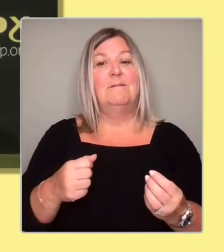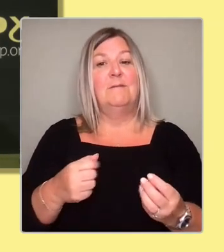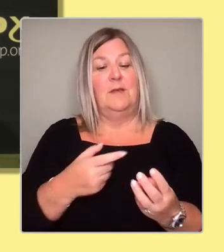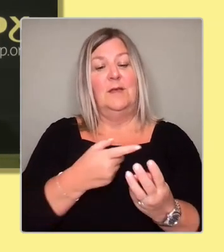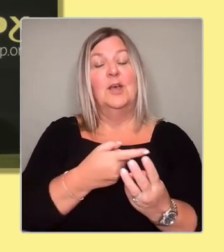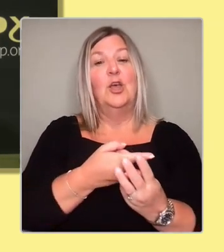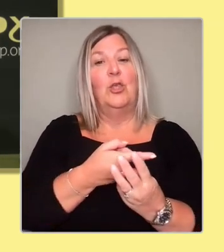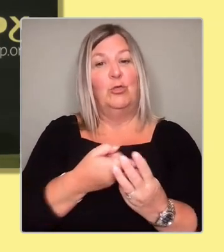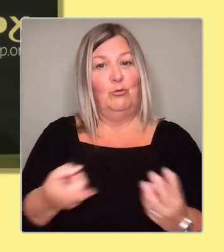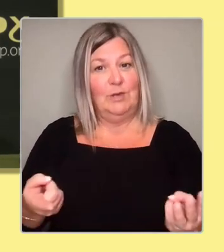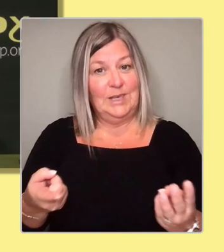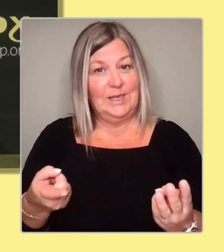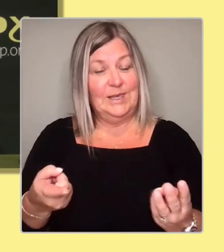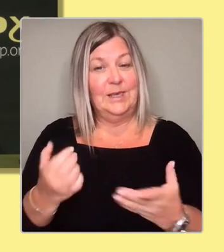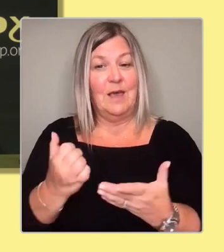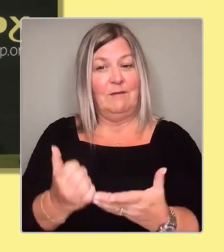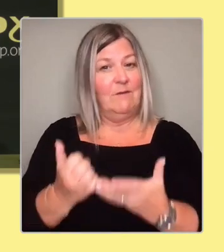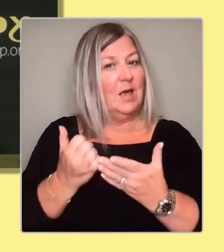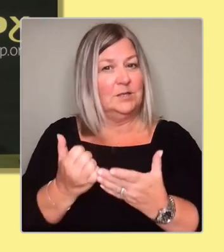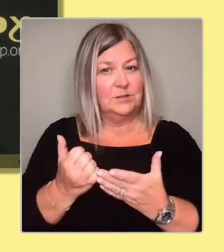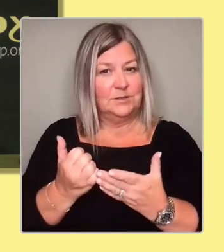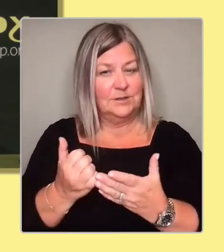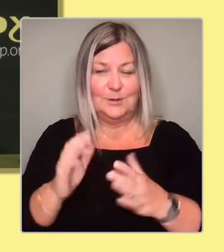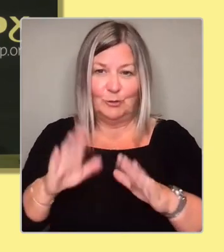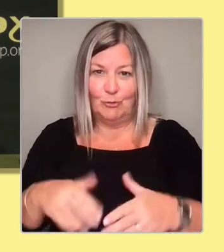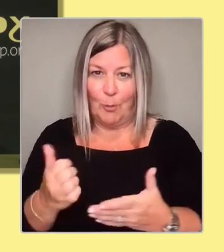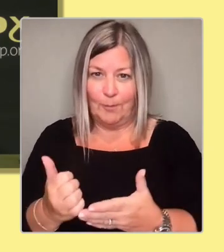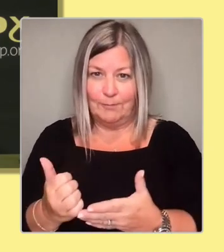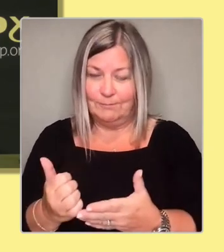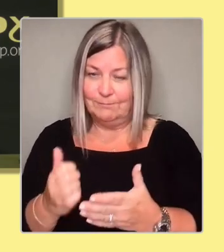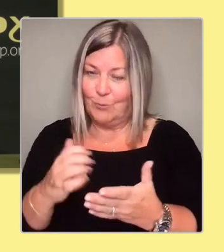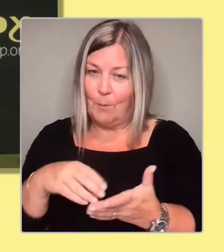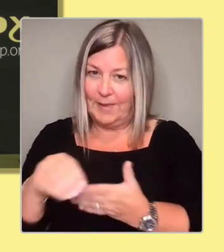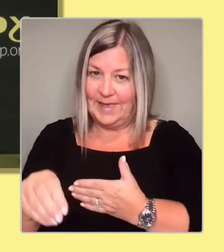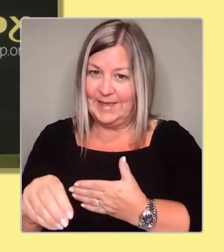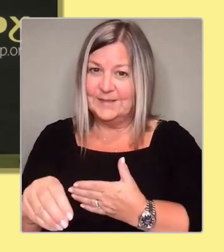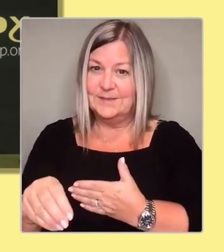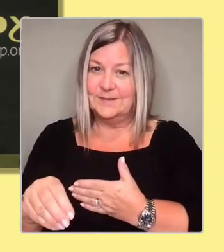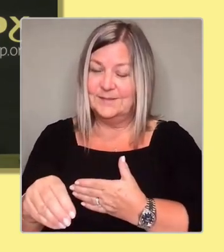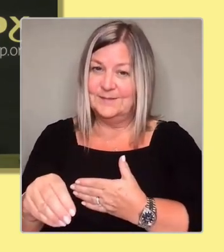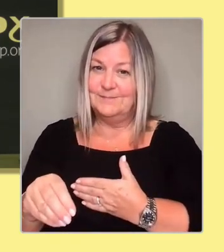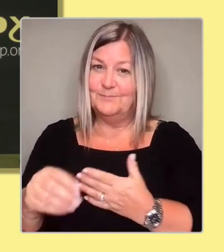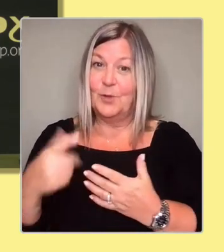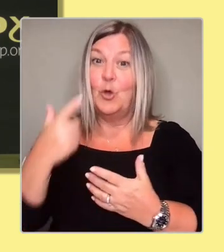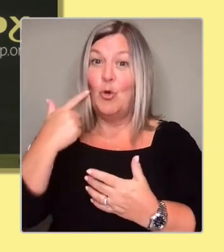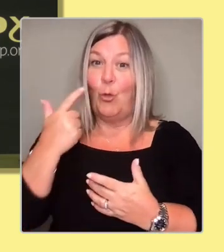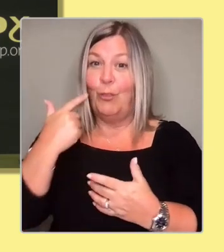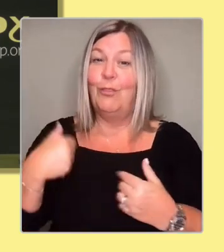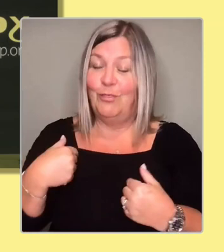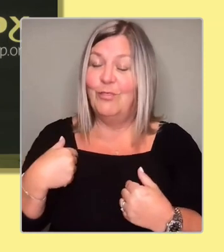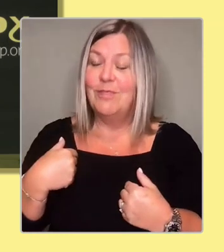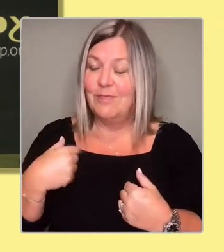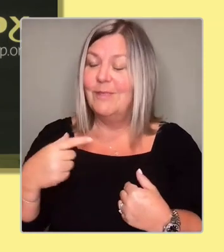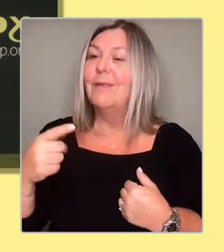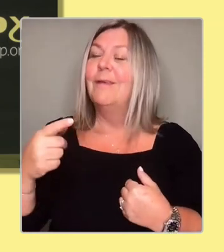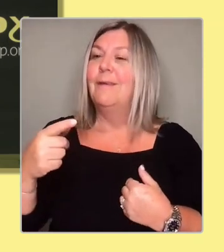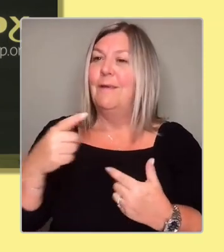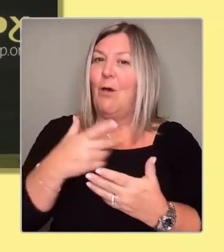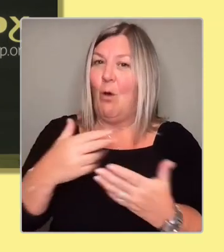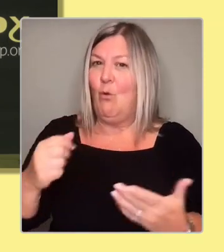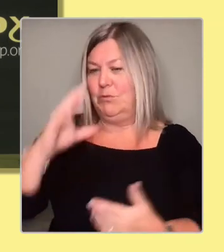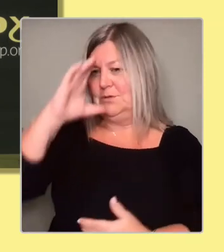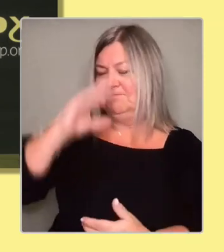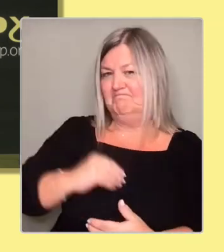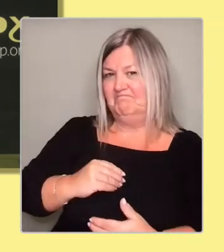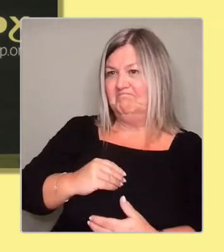home in the form of teenagers who regularly tell me what I'm doing, whether that's right or wrong, and the issues that I